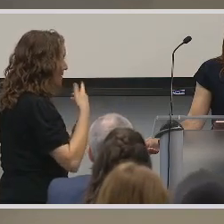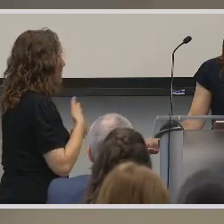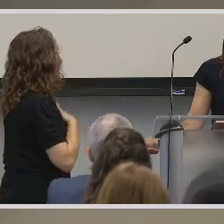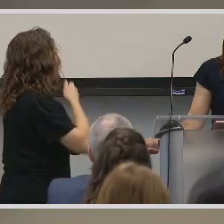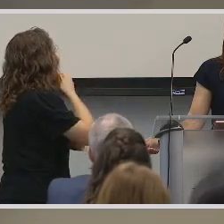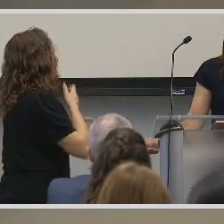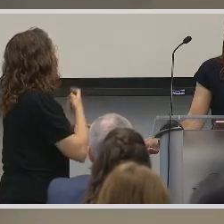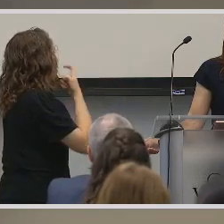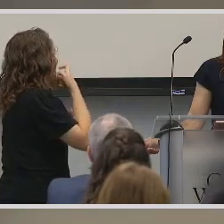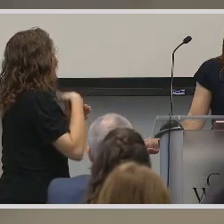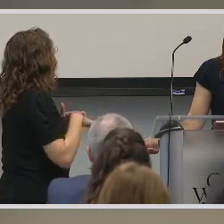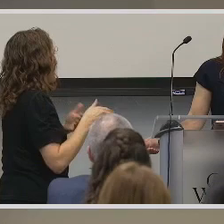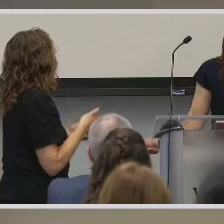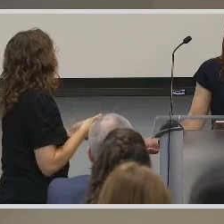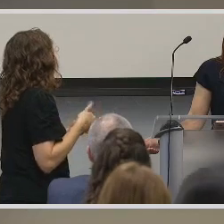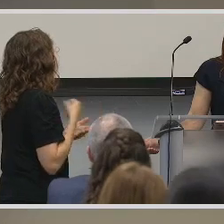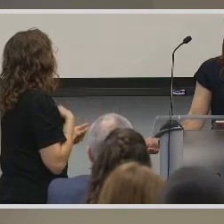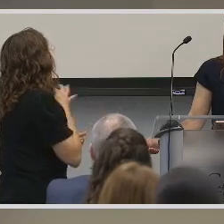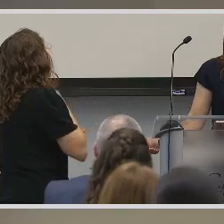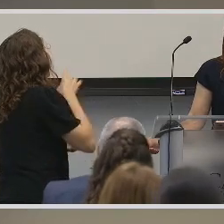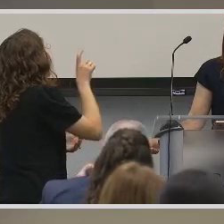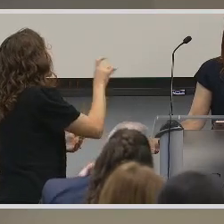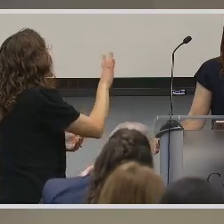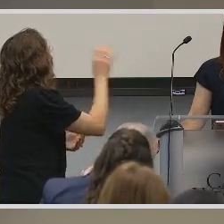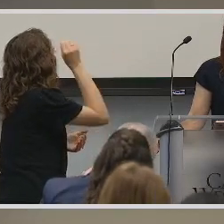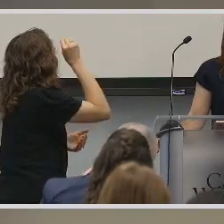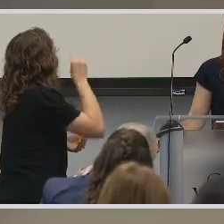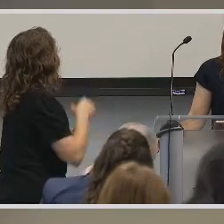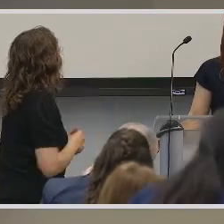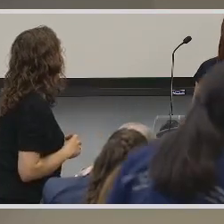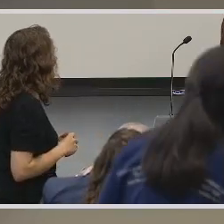My sister just had a baby and yeah, just curious about your perspective.